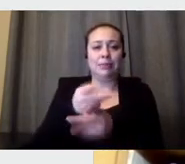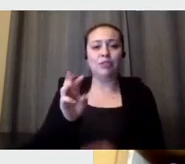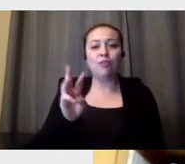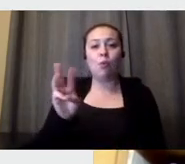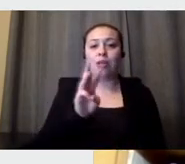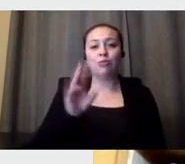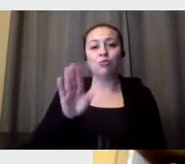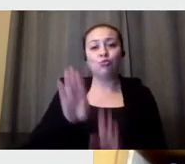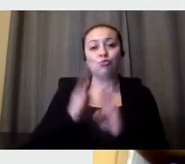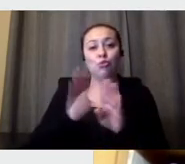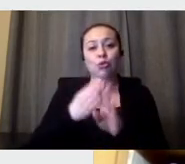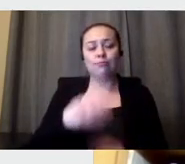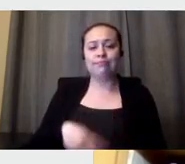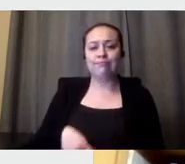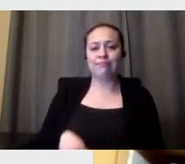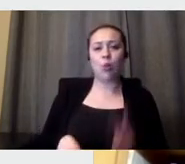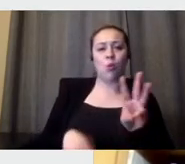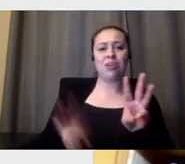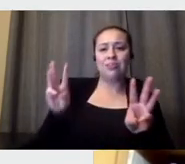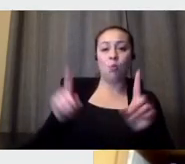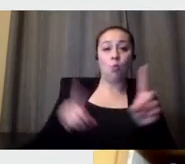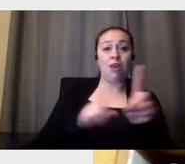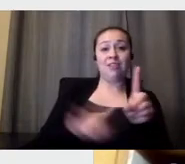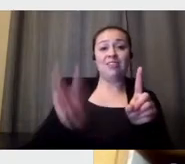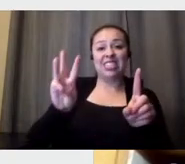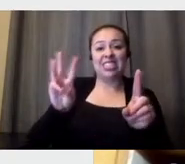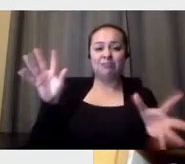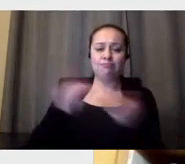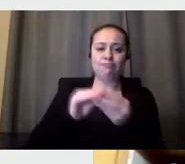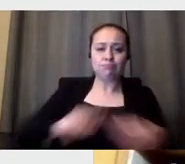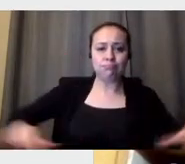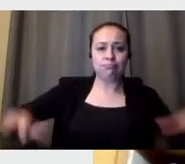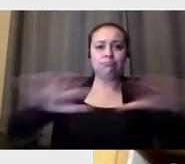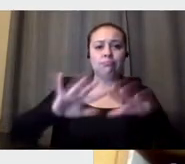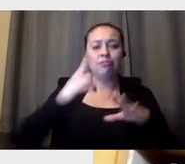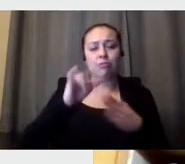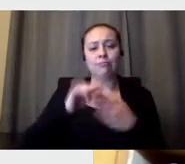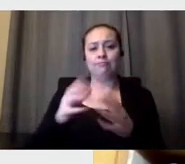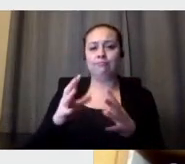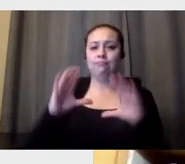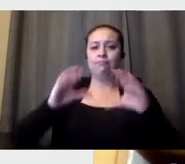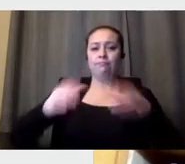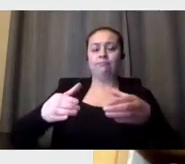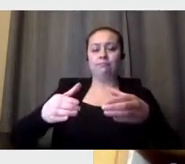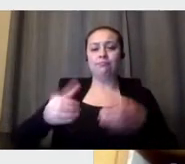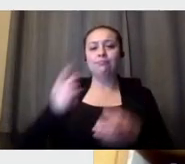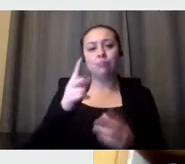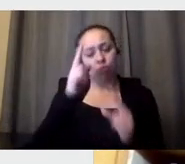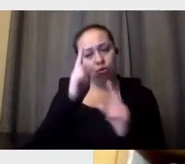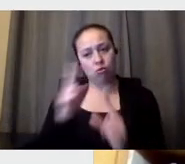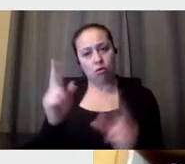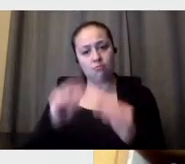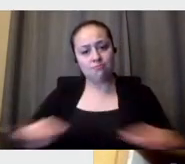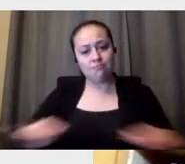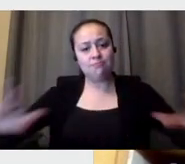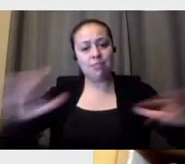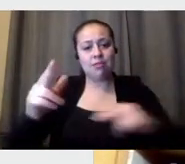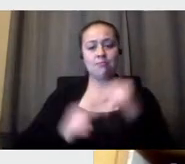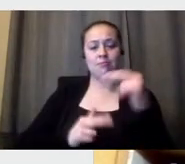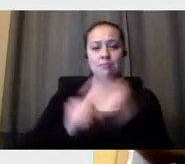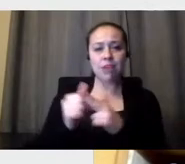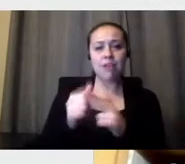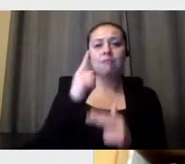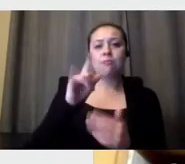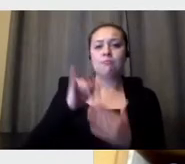one of the six sovereign nations that make up the Haudenosaunee Confederacy. We honor the land on which RIT was built and recognize the